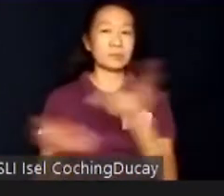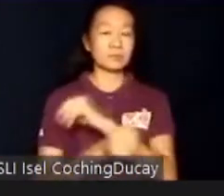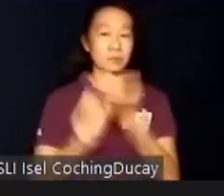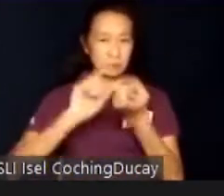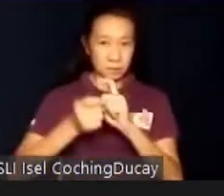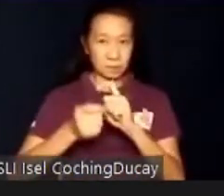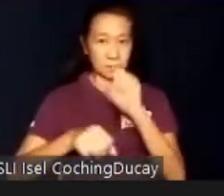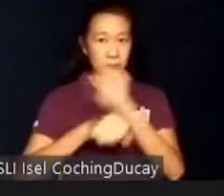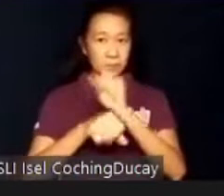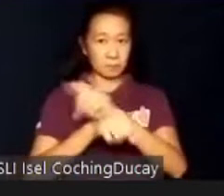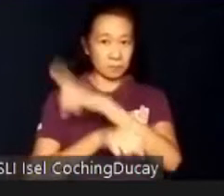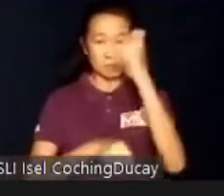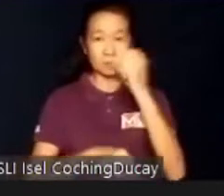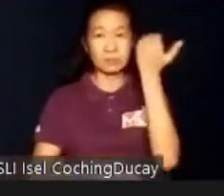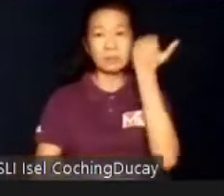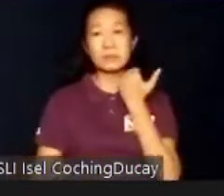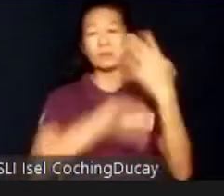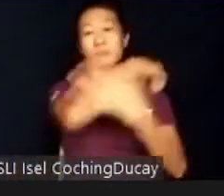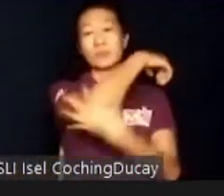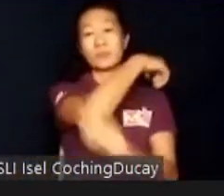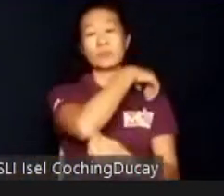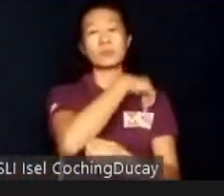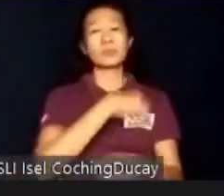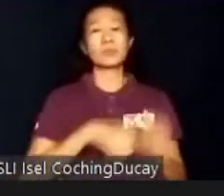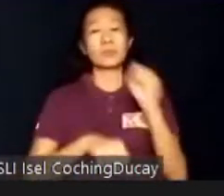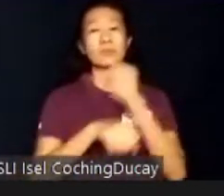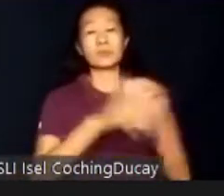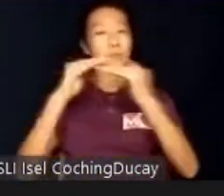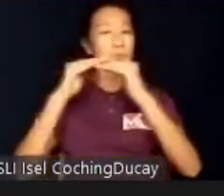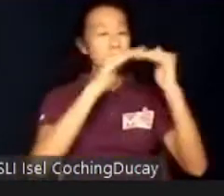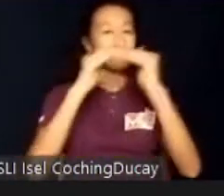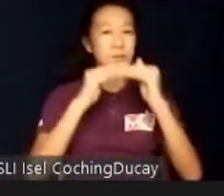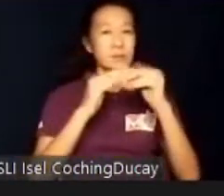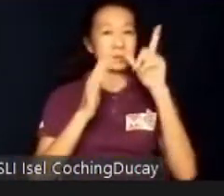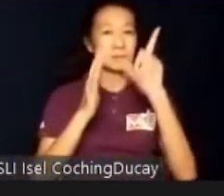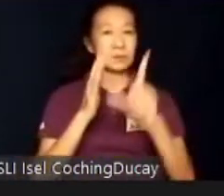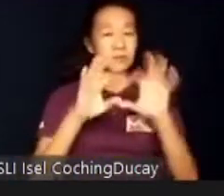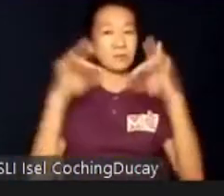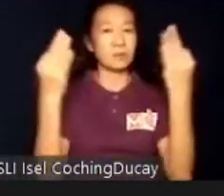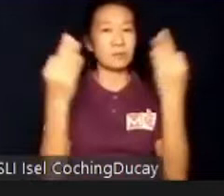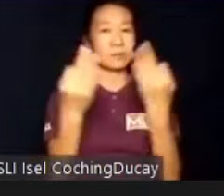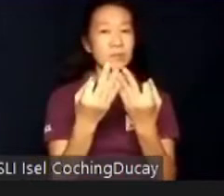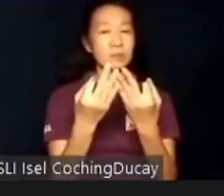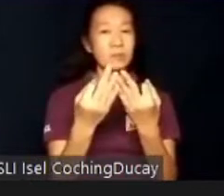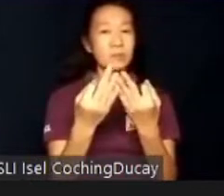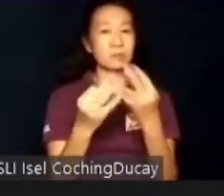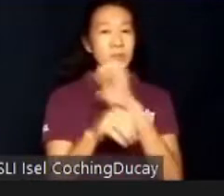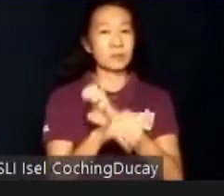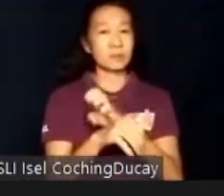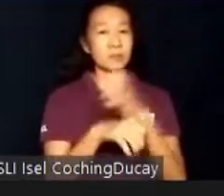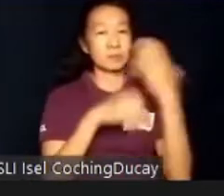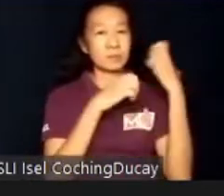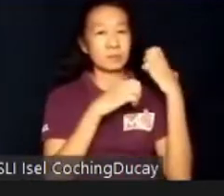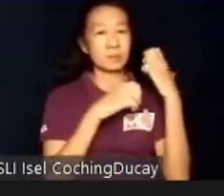to a lack of poor or lack of work-life balance, low family and employer expectations, and